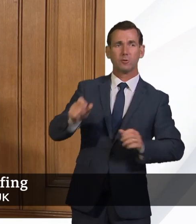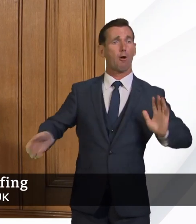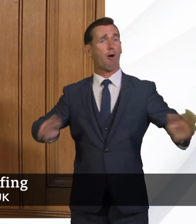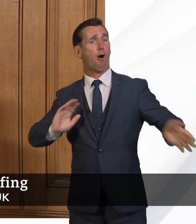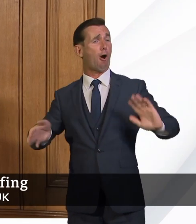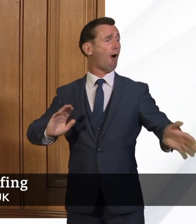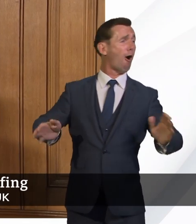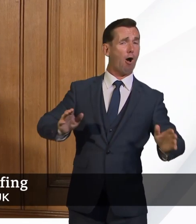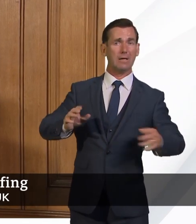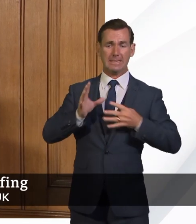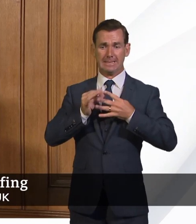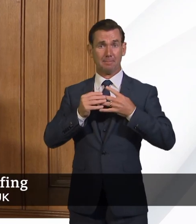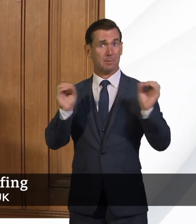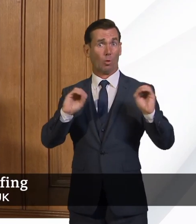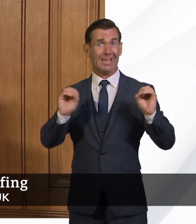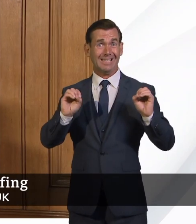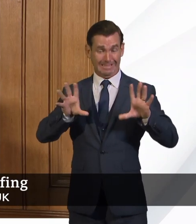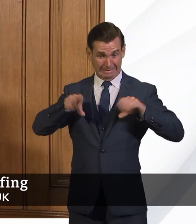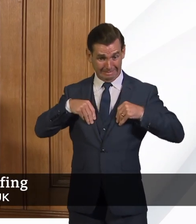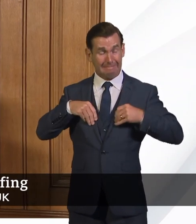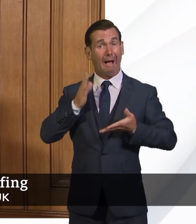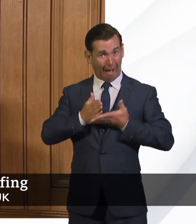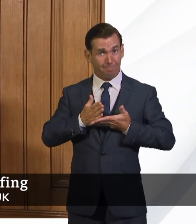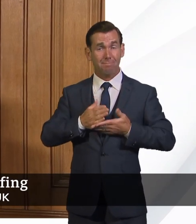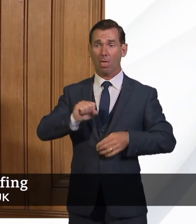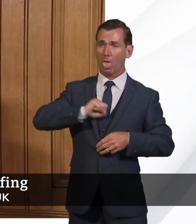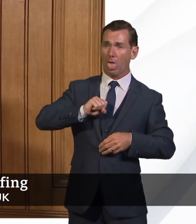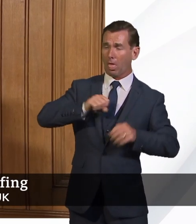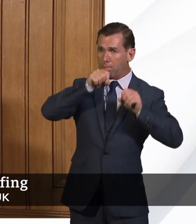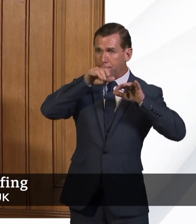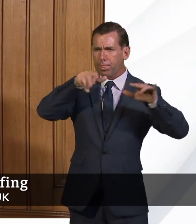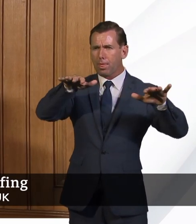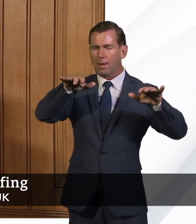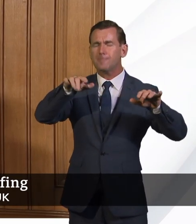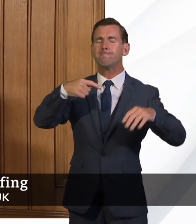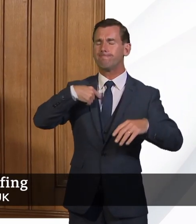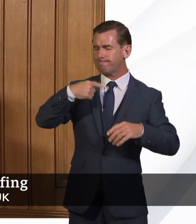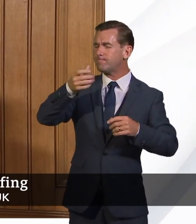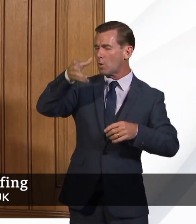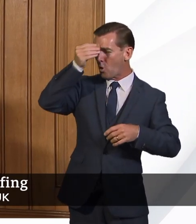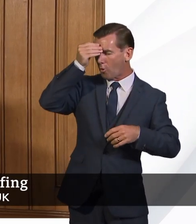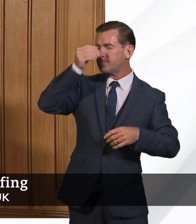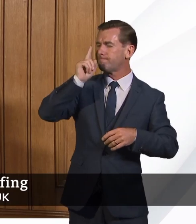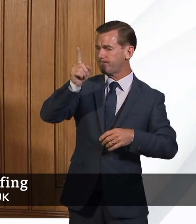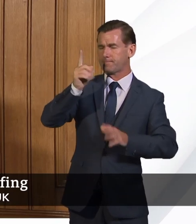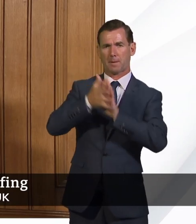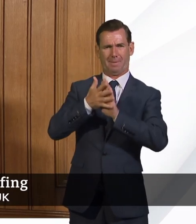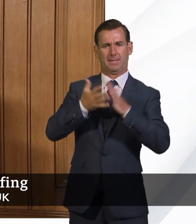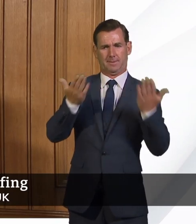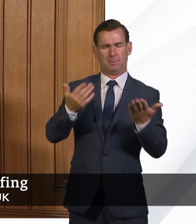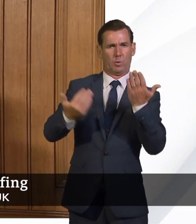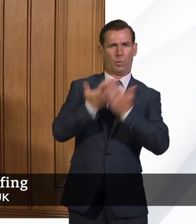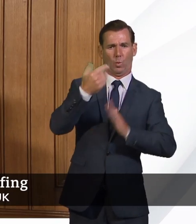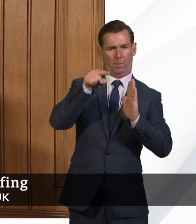spread, we've been working closer and closer with our hospitals and other healthcare settings to ensure that we have the policies, the